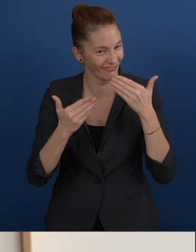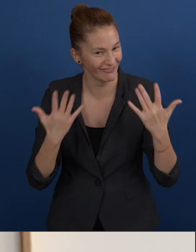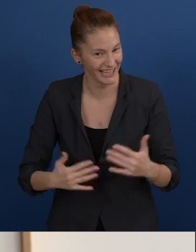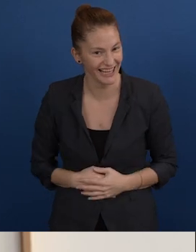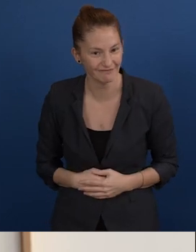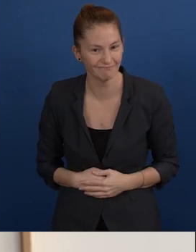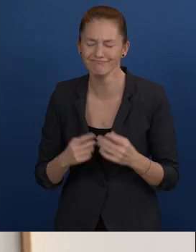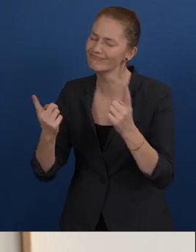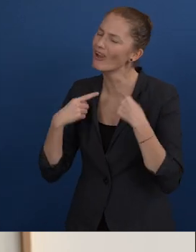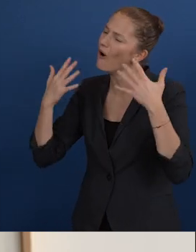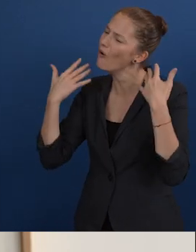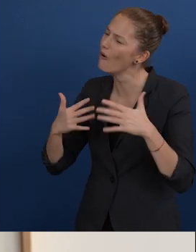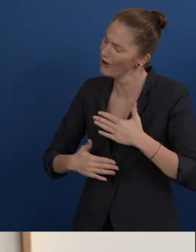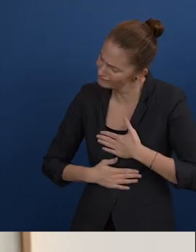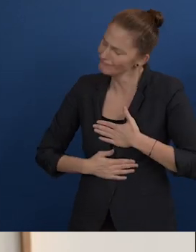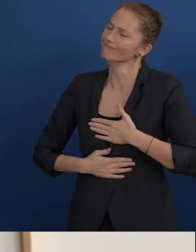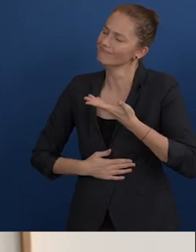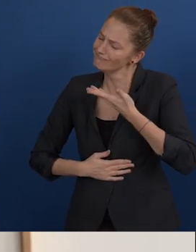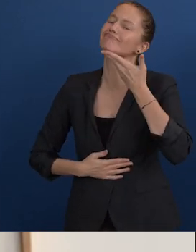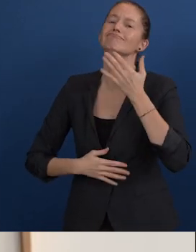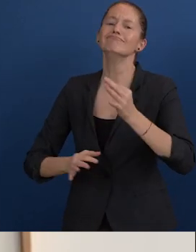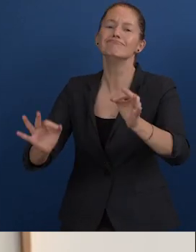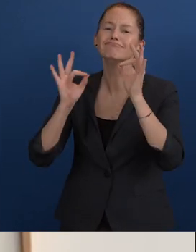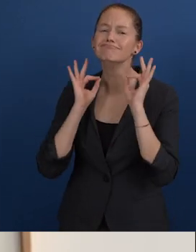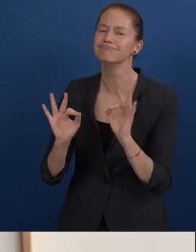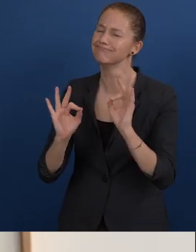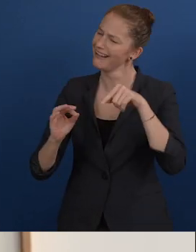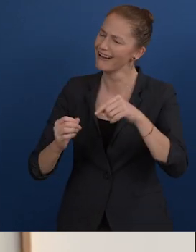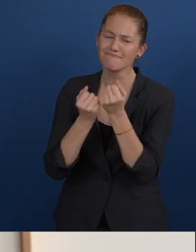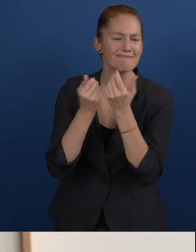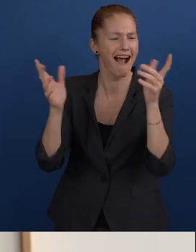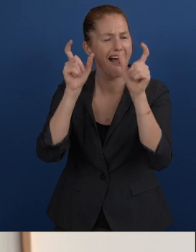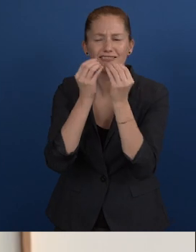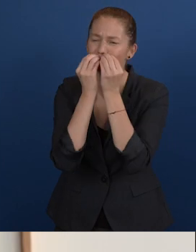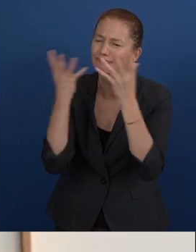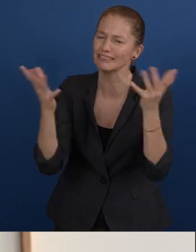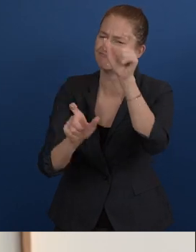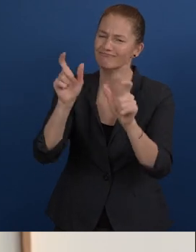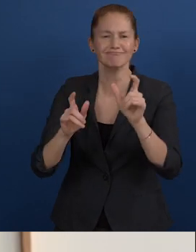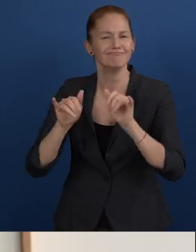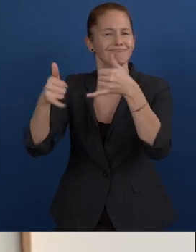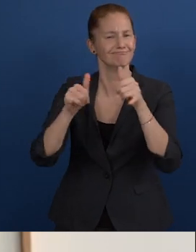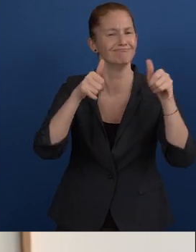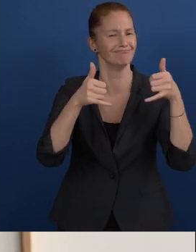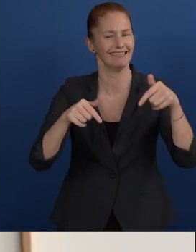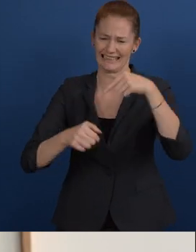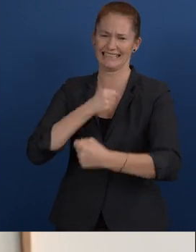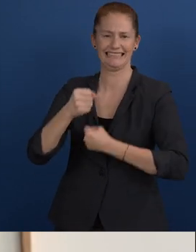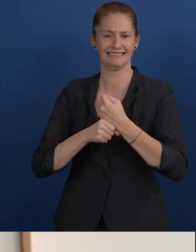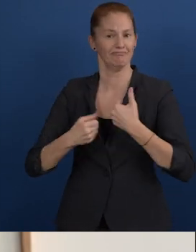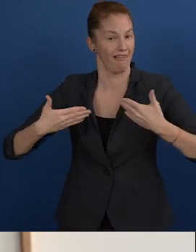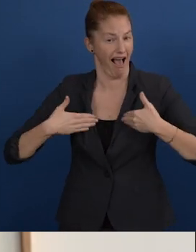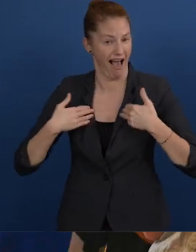and happy to have so many excellent awardees this year. And we are looking forward to